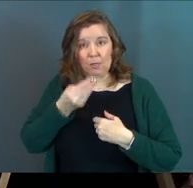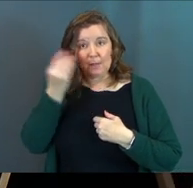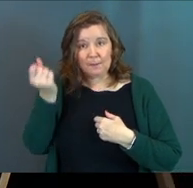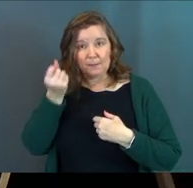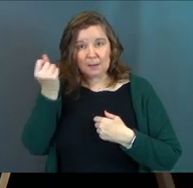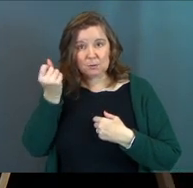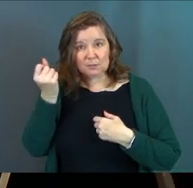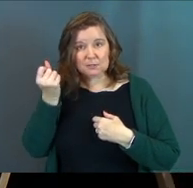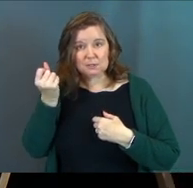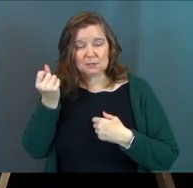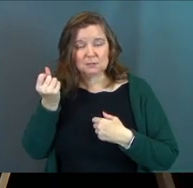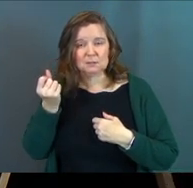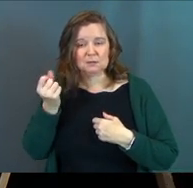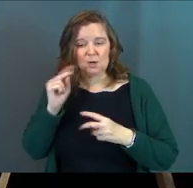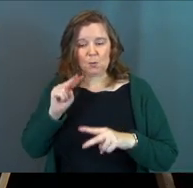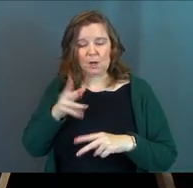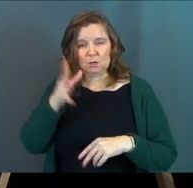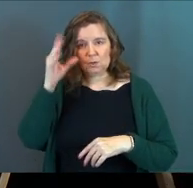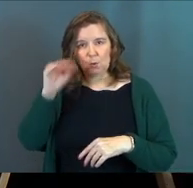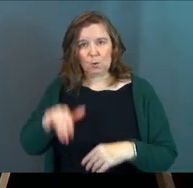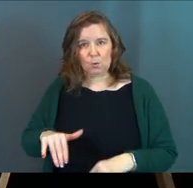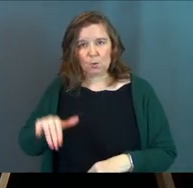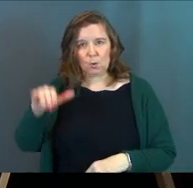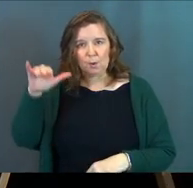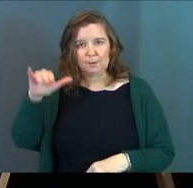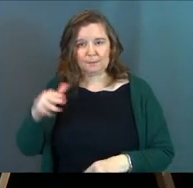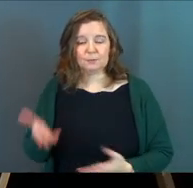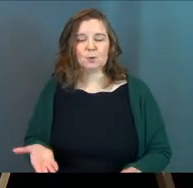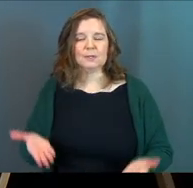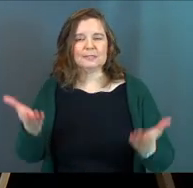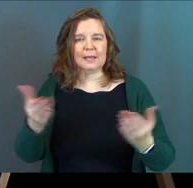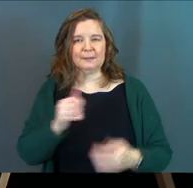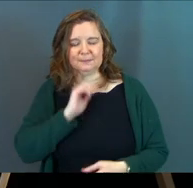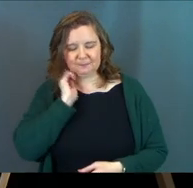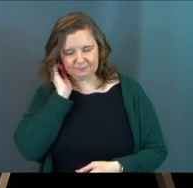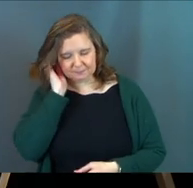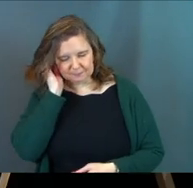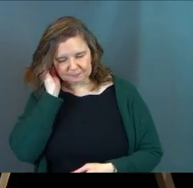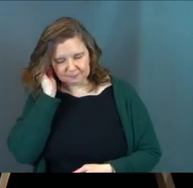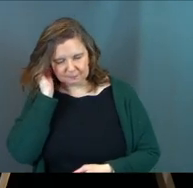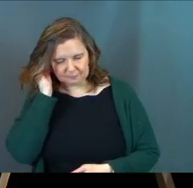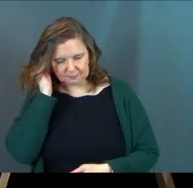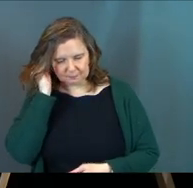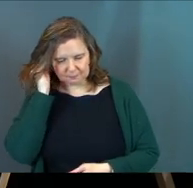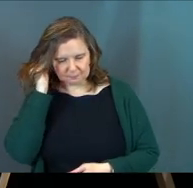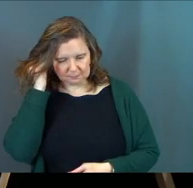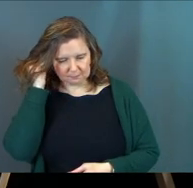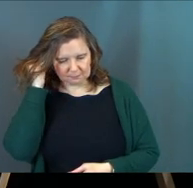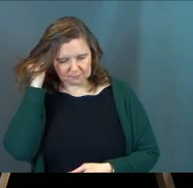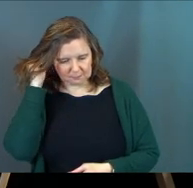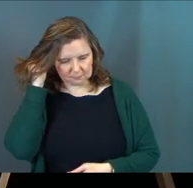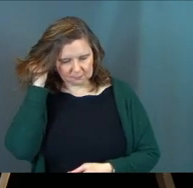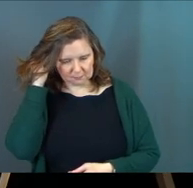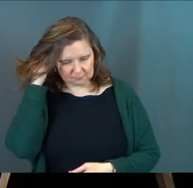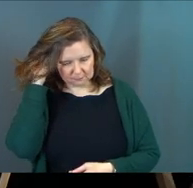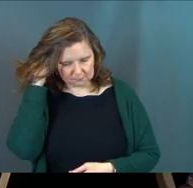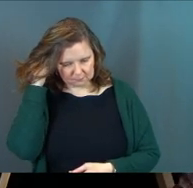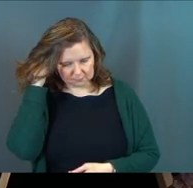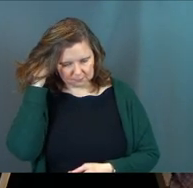watching her boy grow up. Would you guys stand? And I want to pray for us.